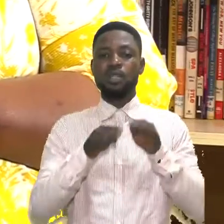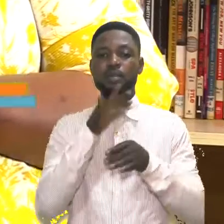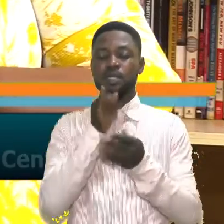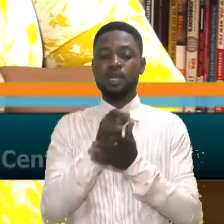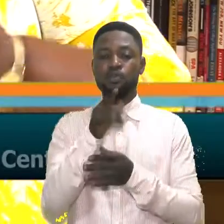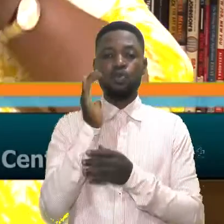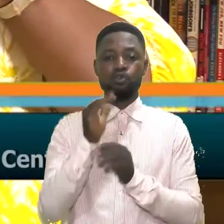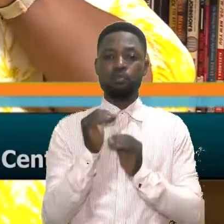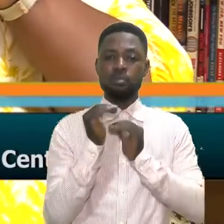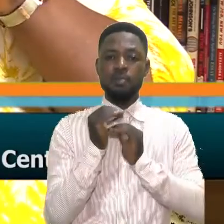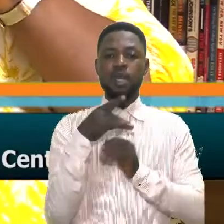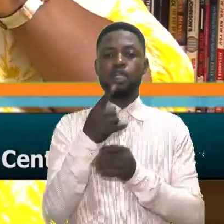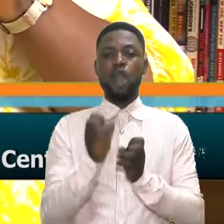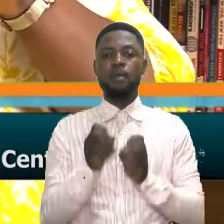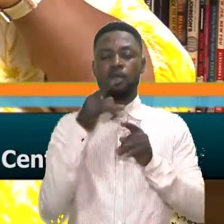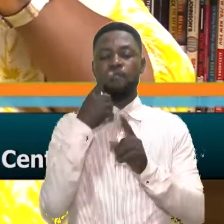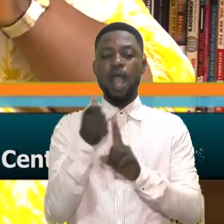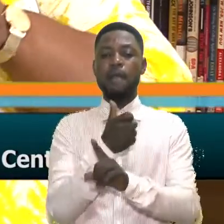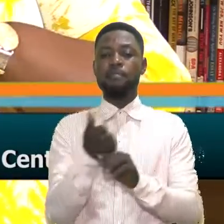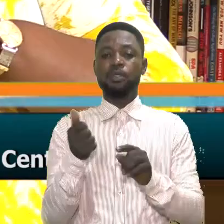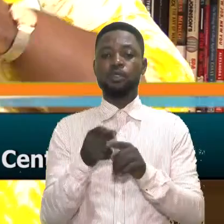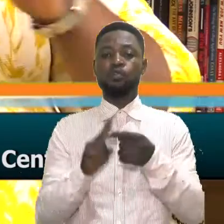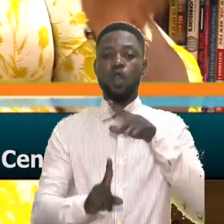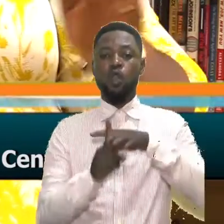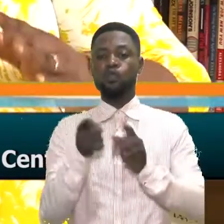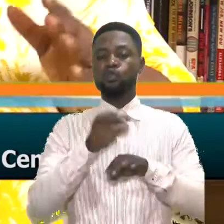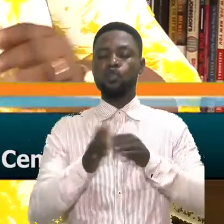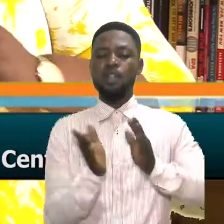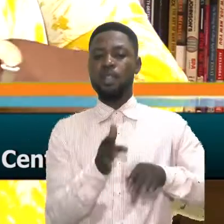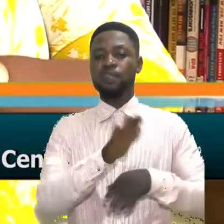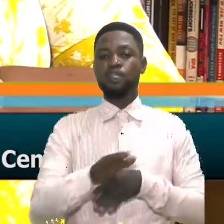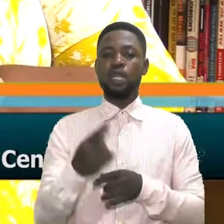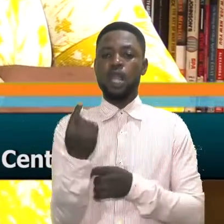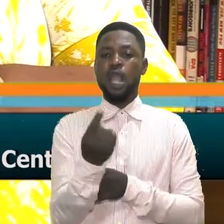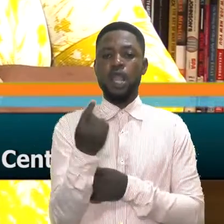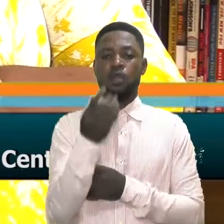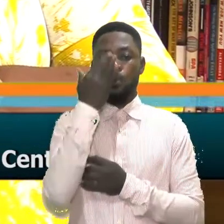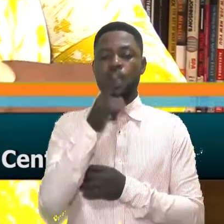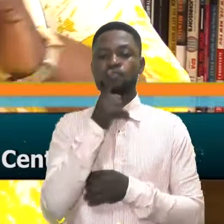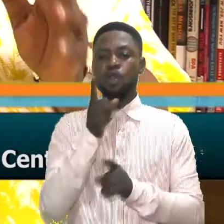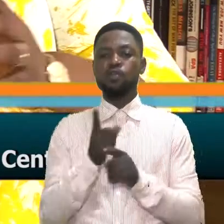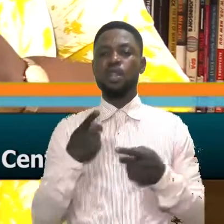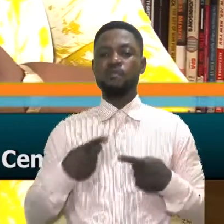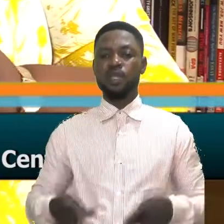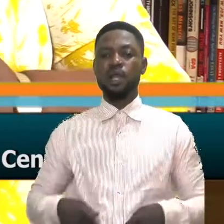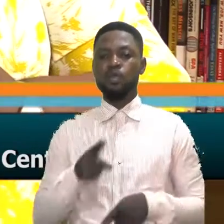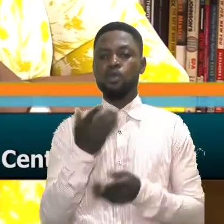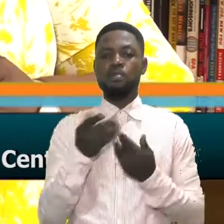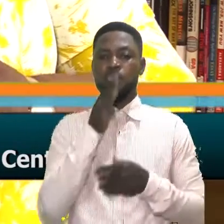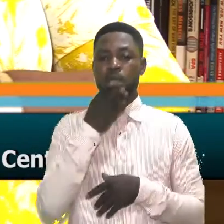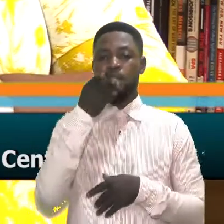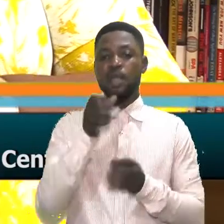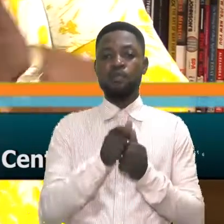know is that you should minimize the opportunity for abuse to occur. You don't leave children alone. Why? Not just physically.